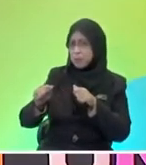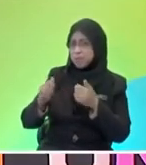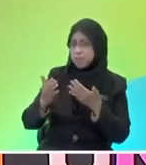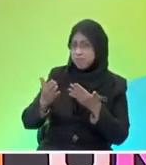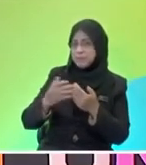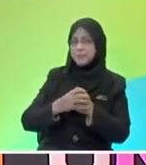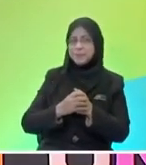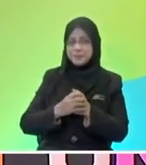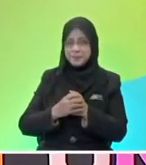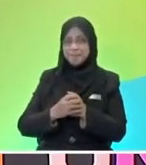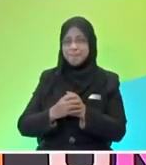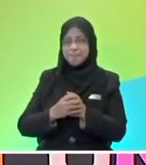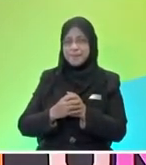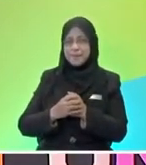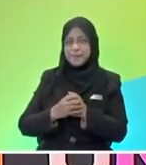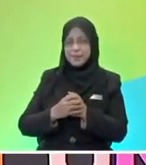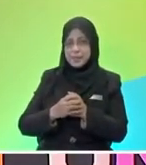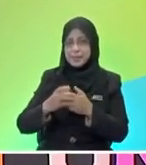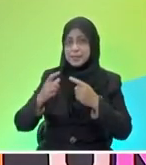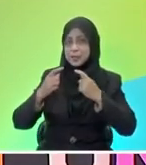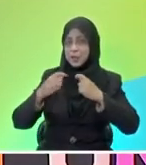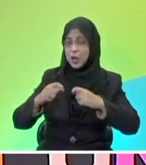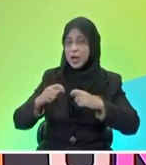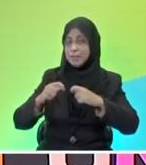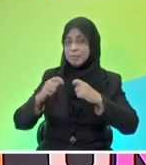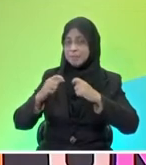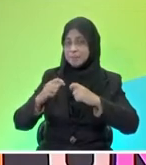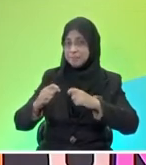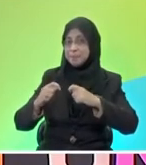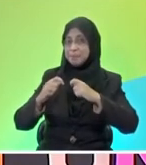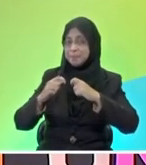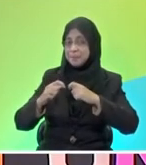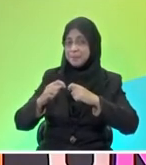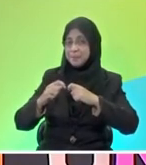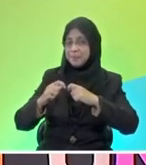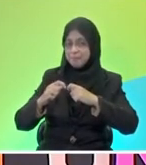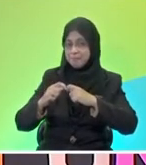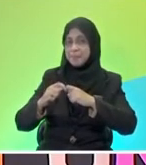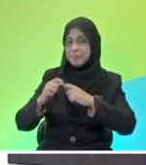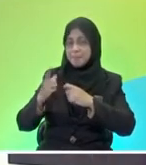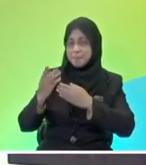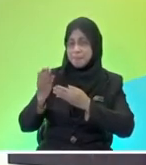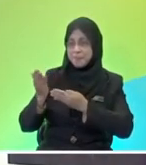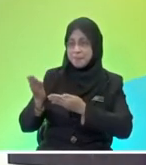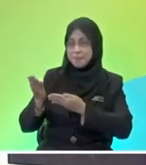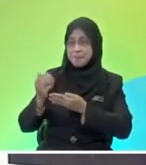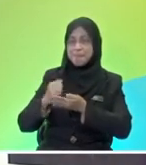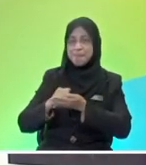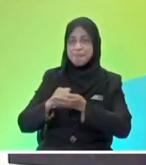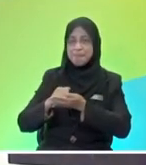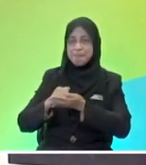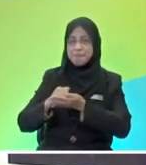Okay. So, it's there. Now, let us try it on the one with bigger mass, yeah? Right. Okay. Okay.